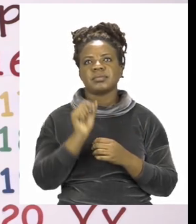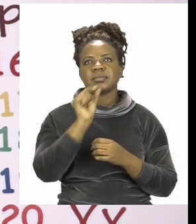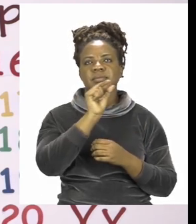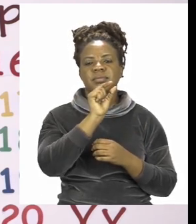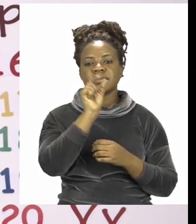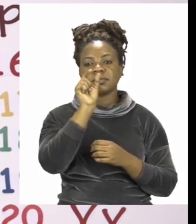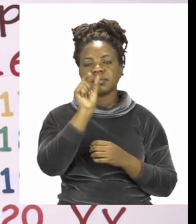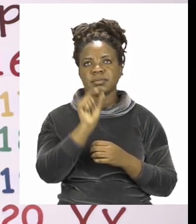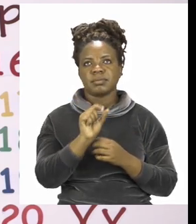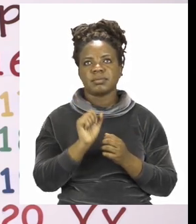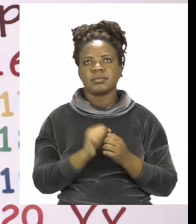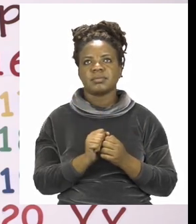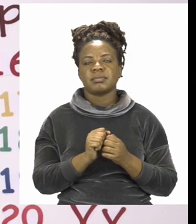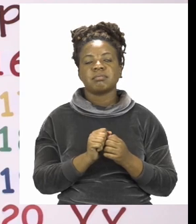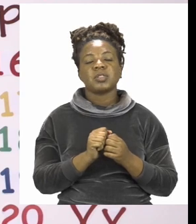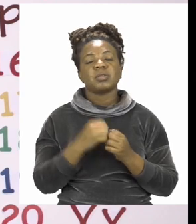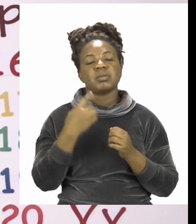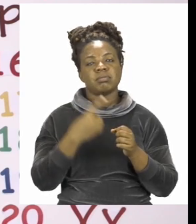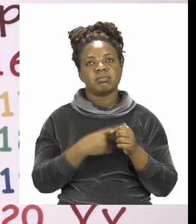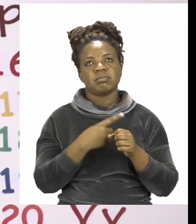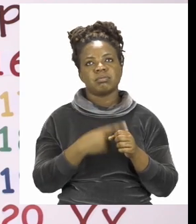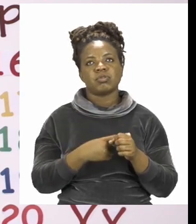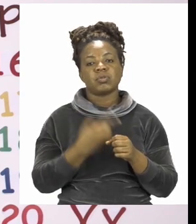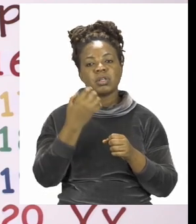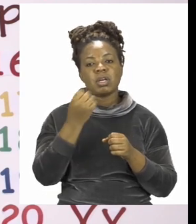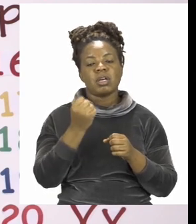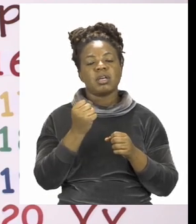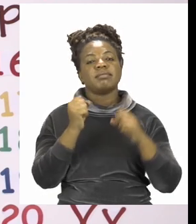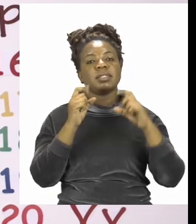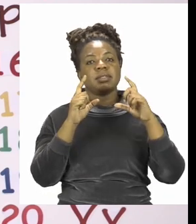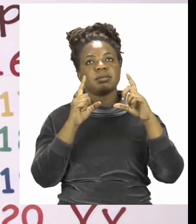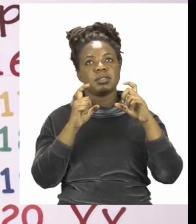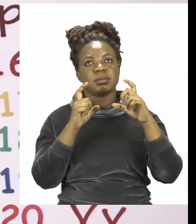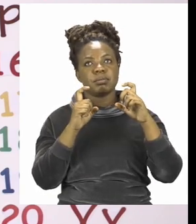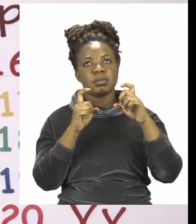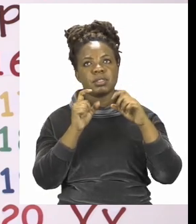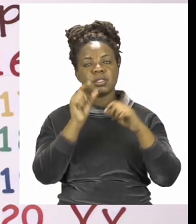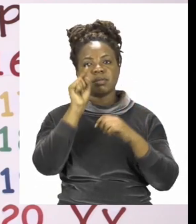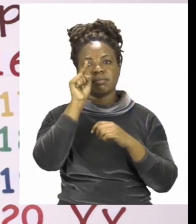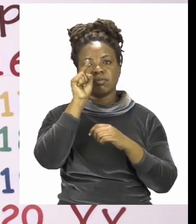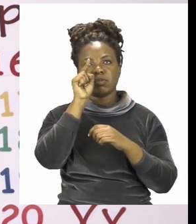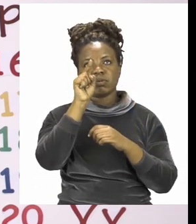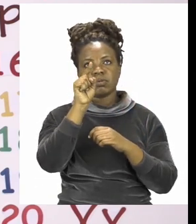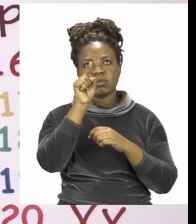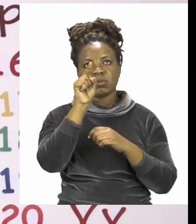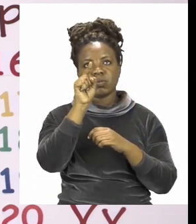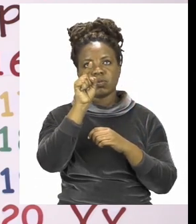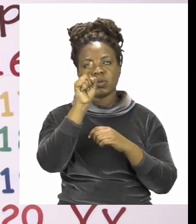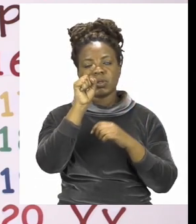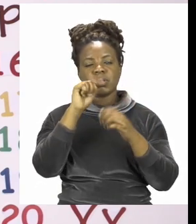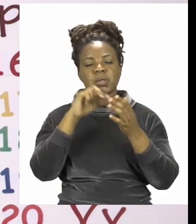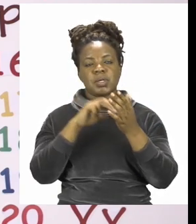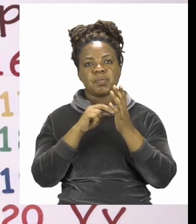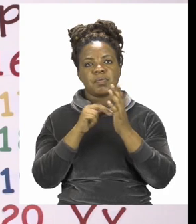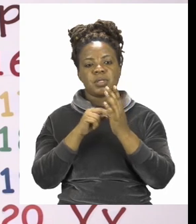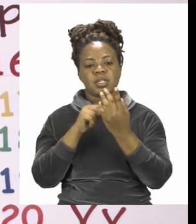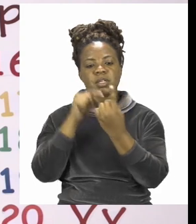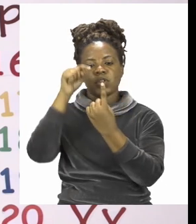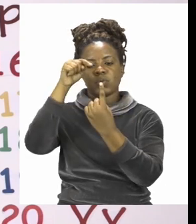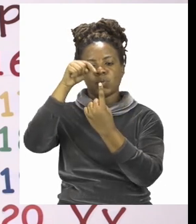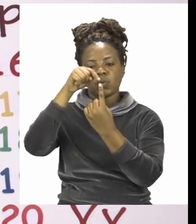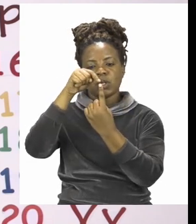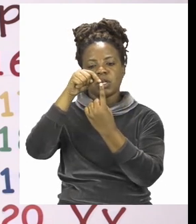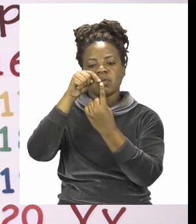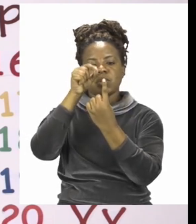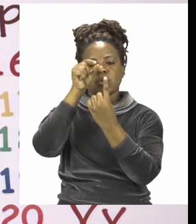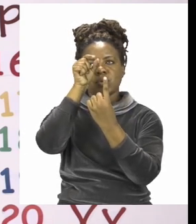picture or the clue is going to be either on top to tell you to write going down or on the